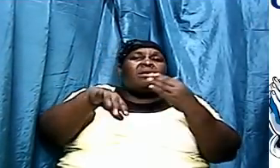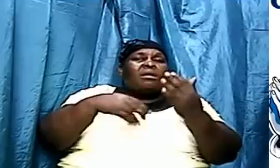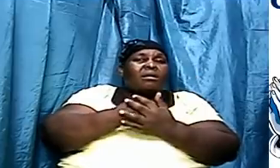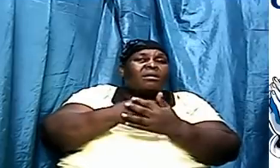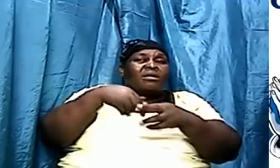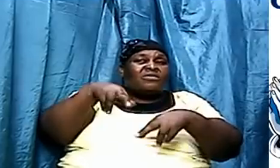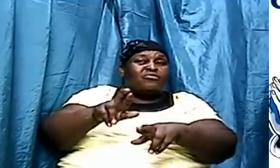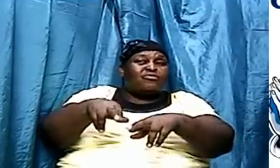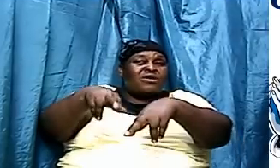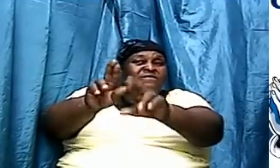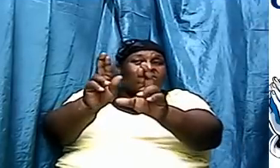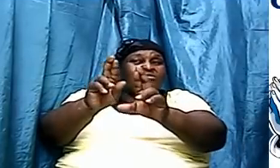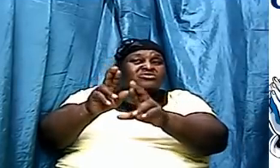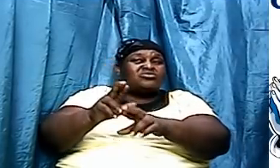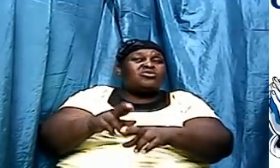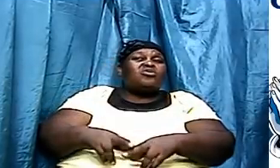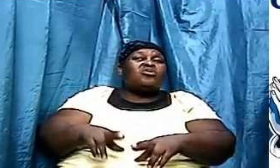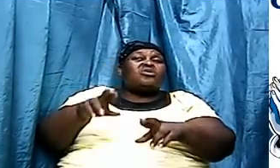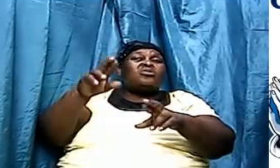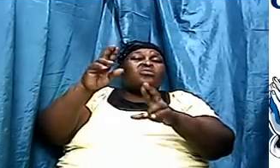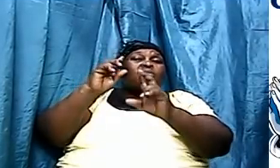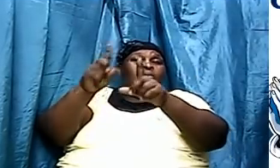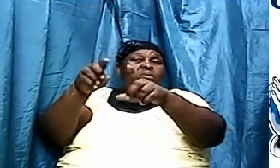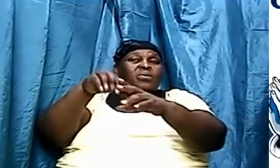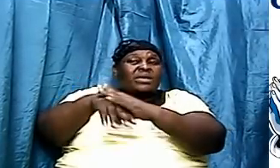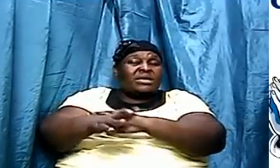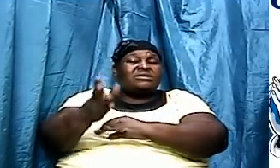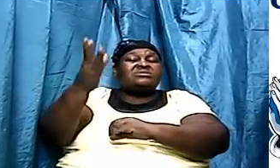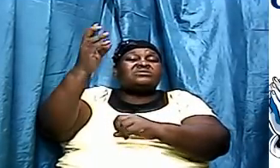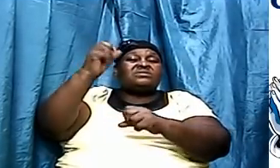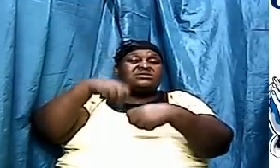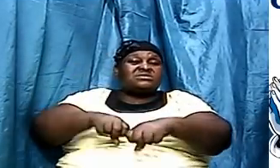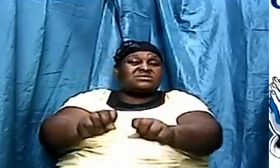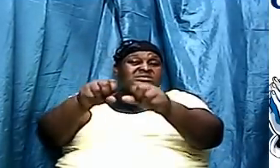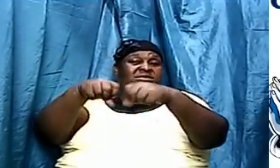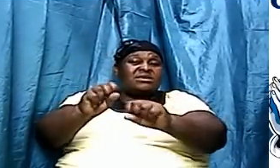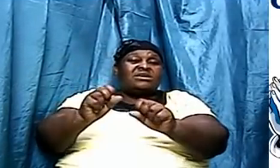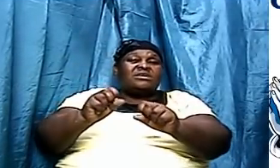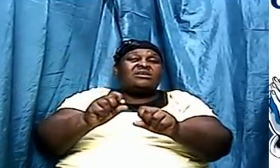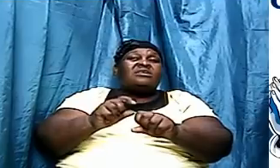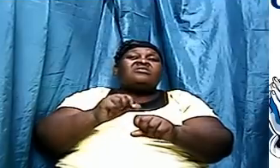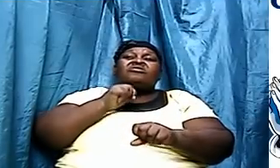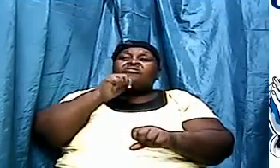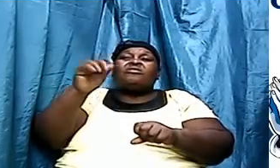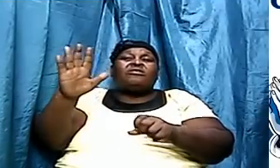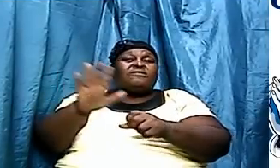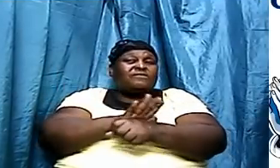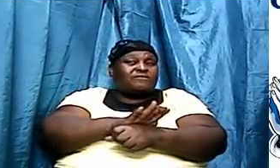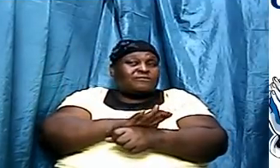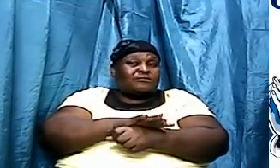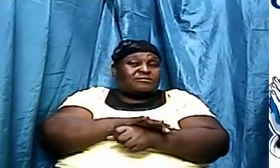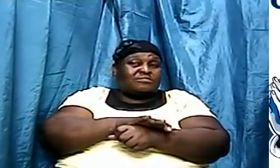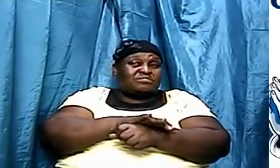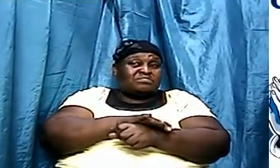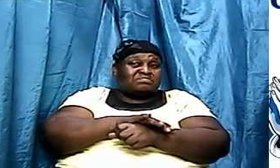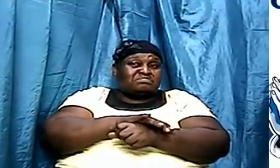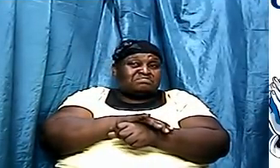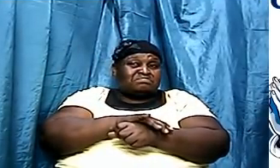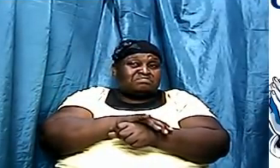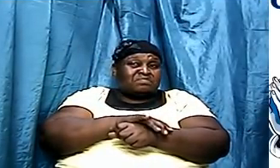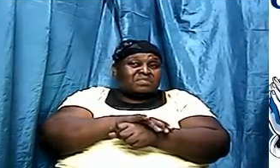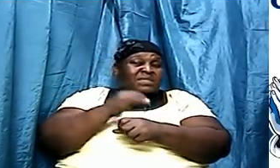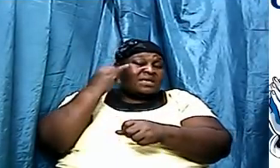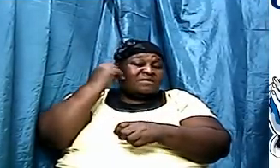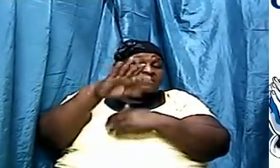yet the sea is not full yet the sea is not full so if